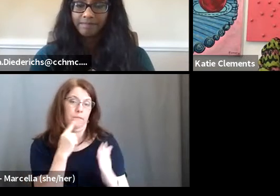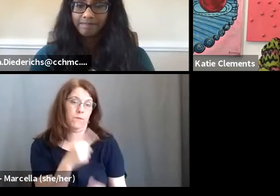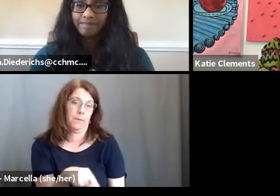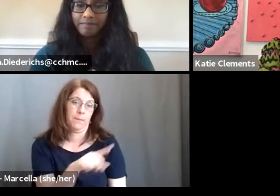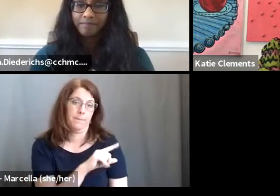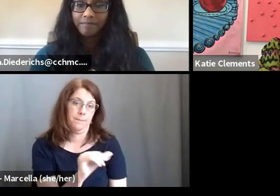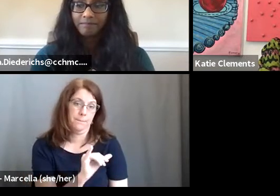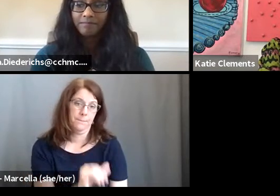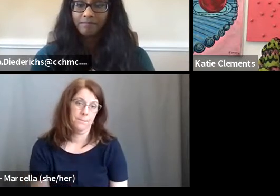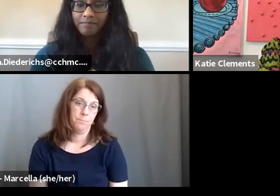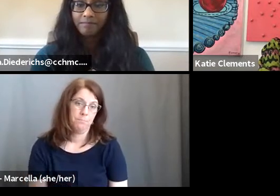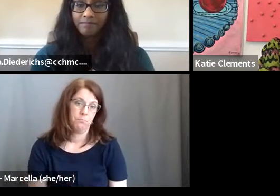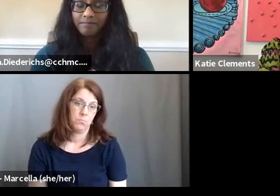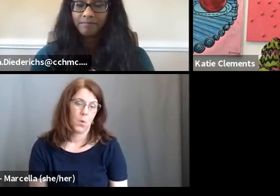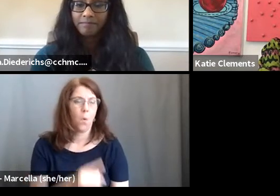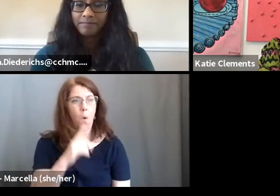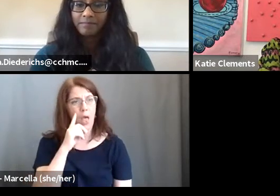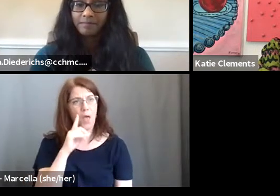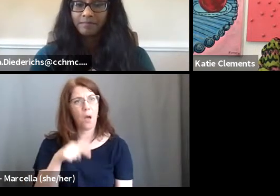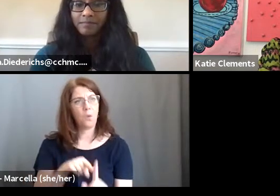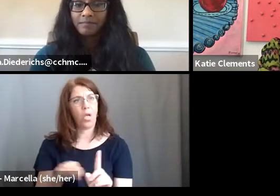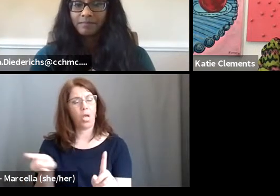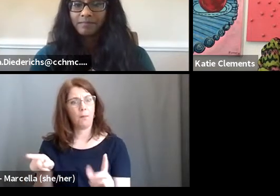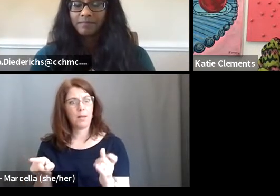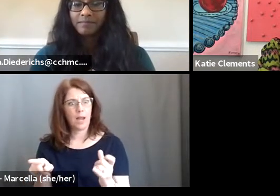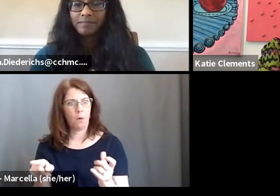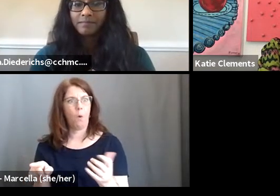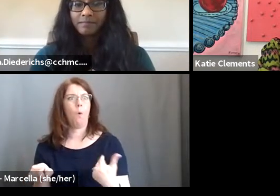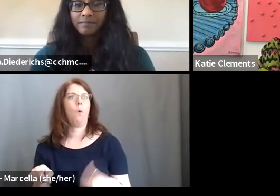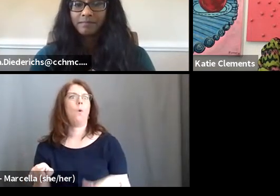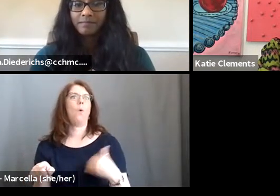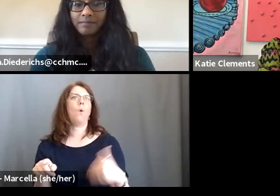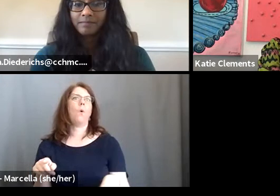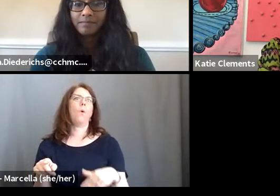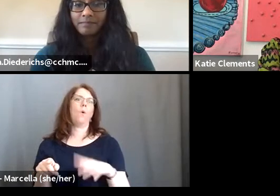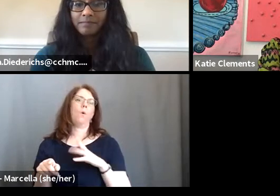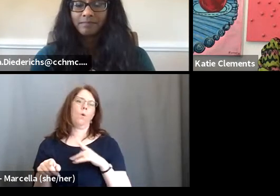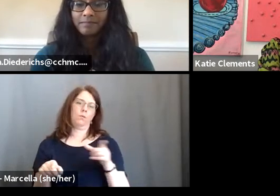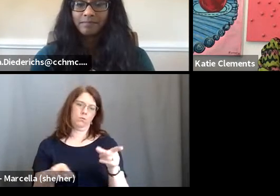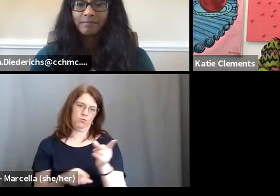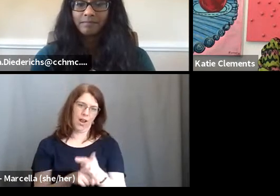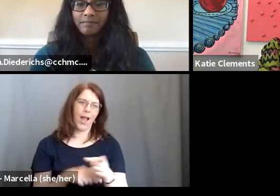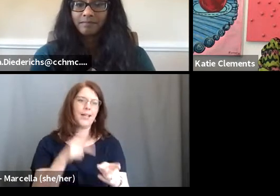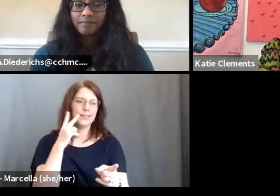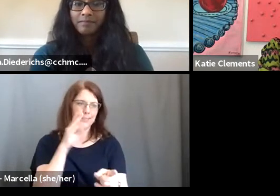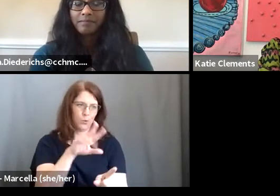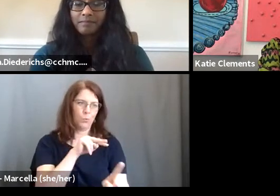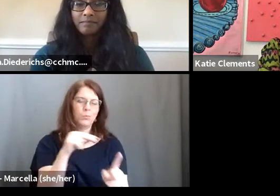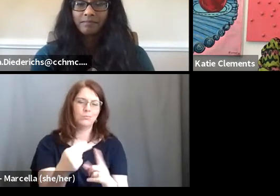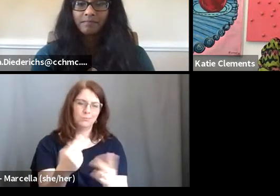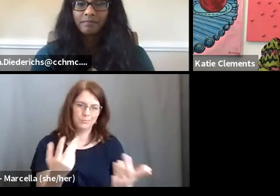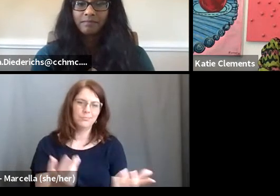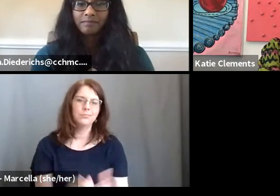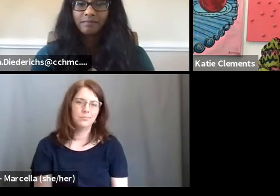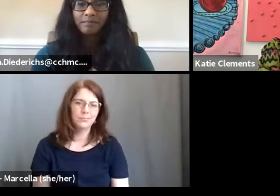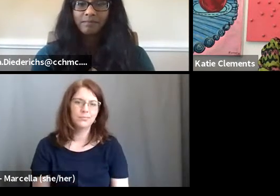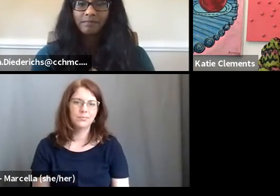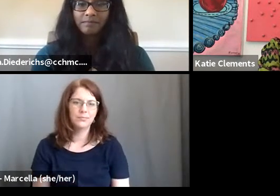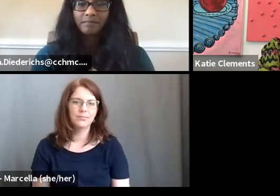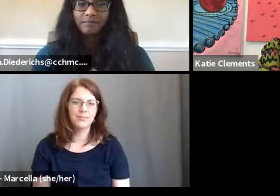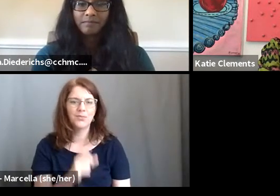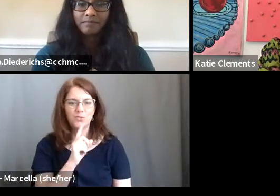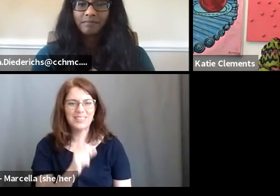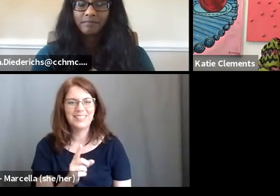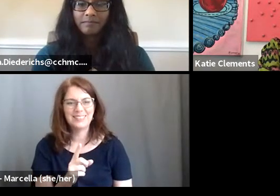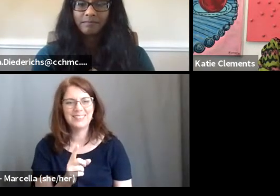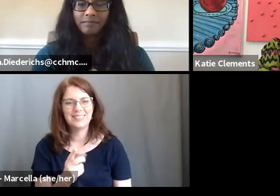say, okay, you know, I thought this was off the mark, but now that I've seen it in live production, you know, I can see where you got there, but for the most part, it's just really about,